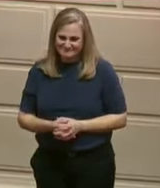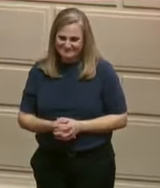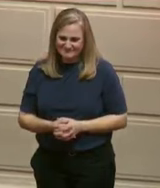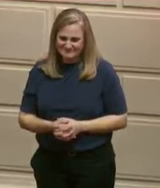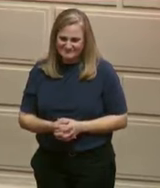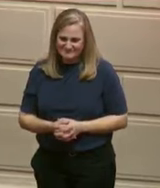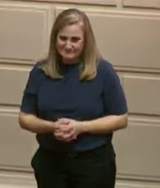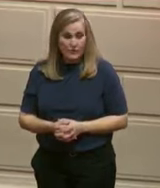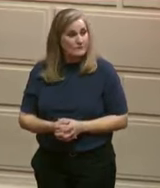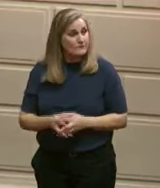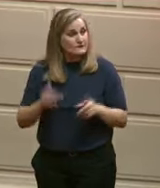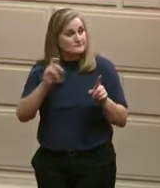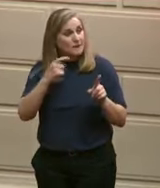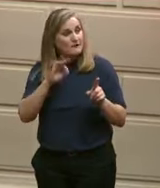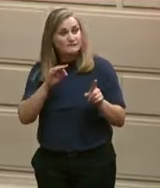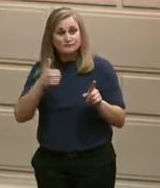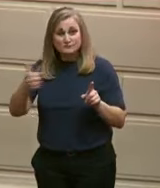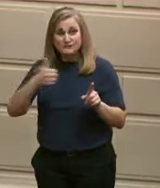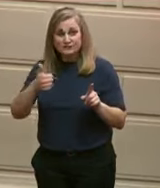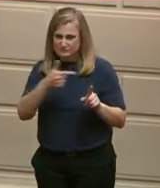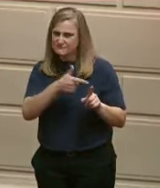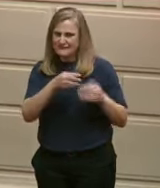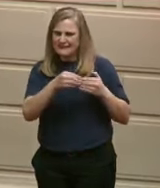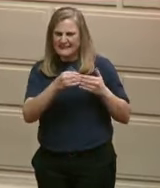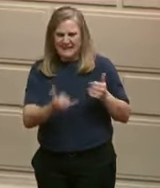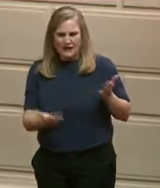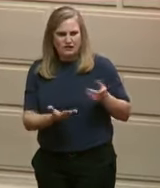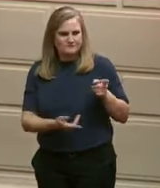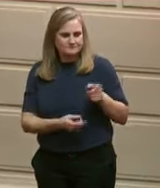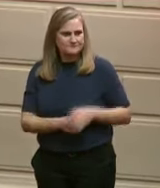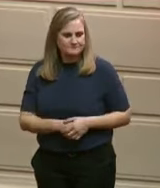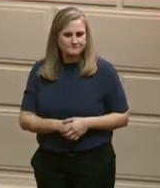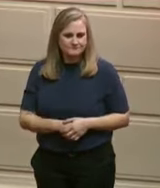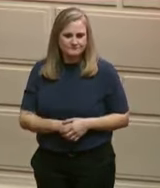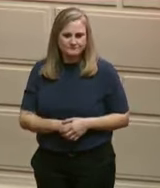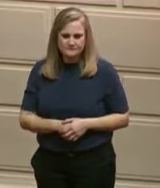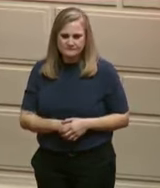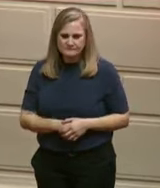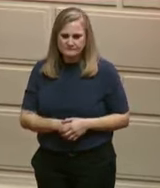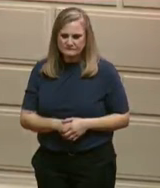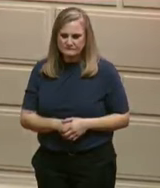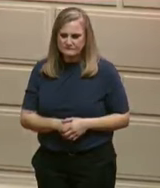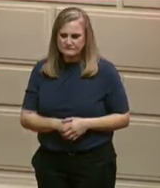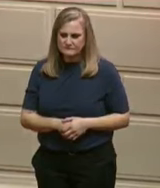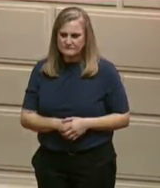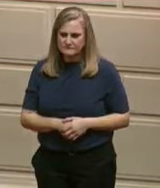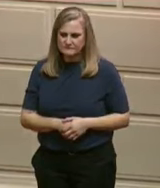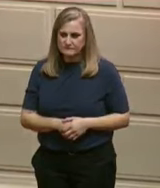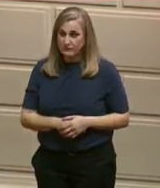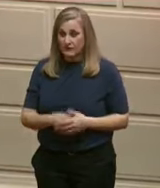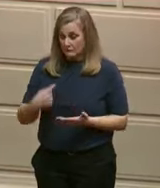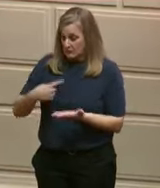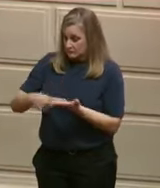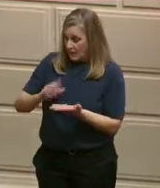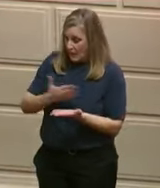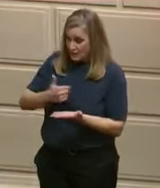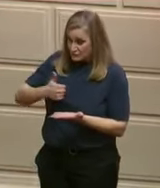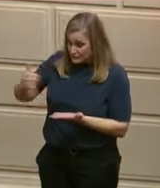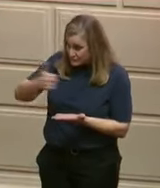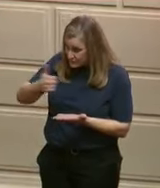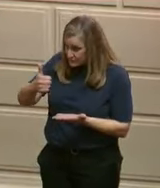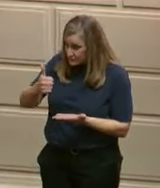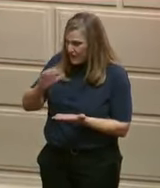up in a big way to capitalize on this program. And while we're talking about our transportation infrastructure, I want to take a minute